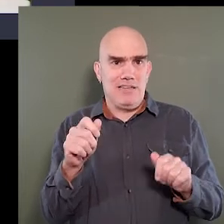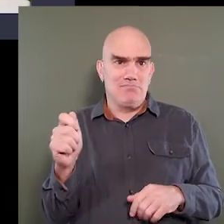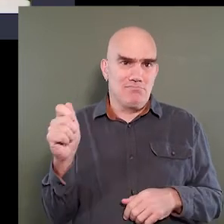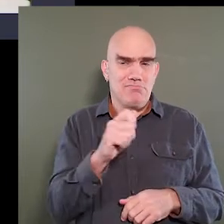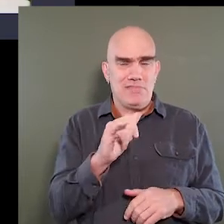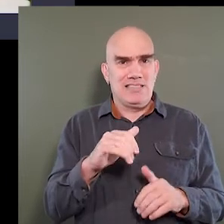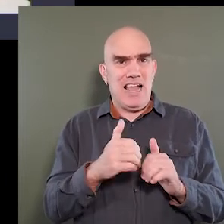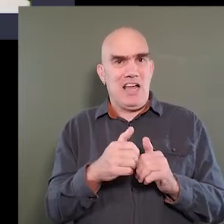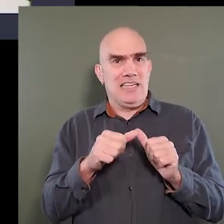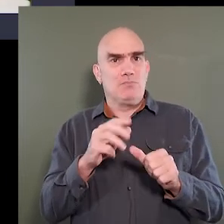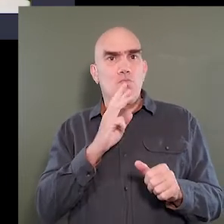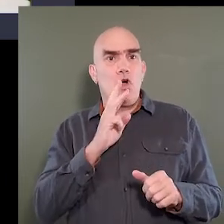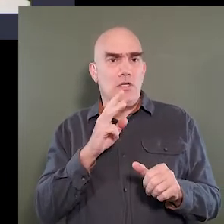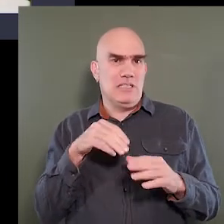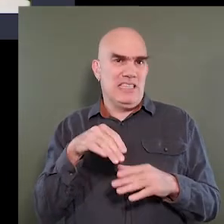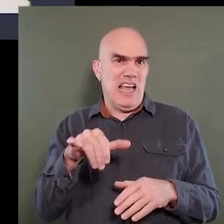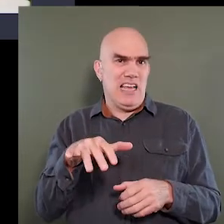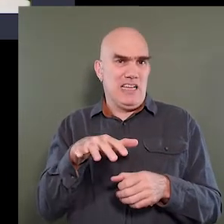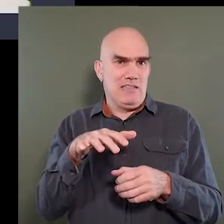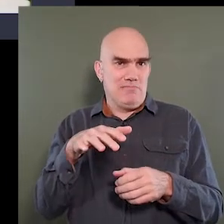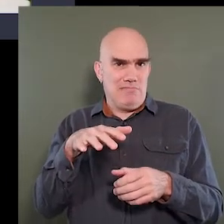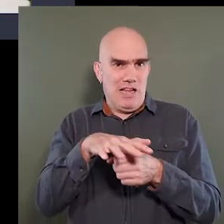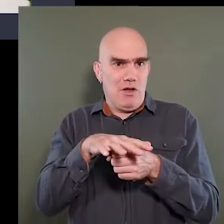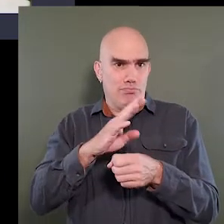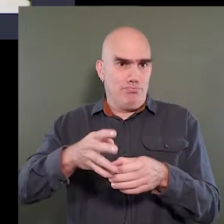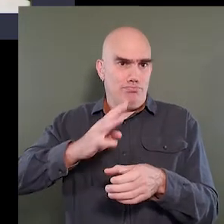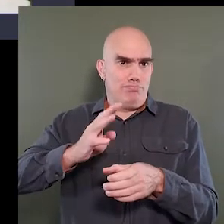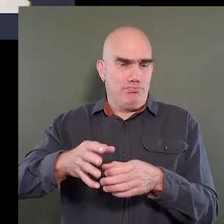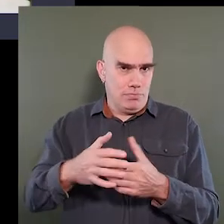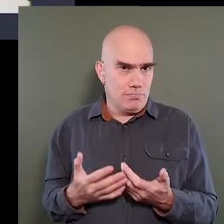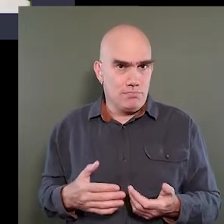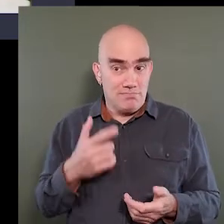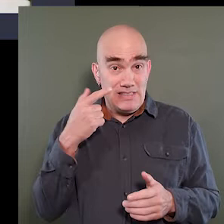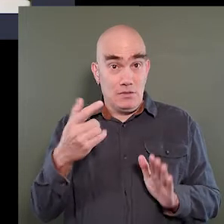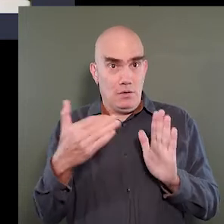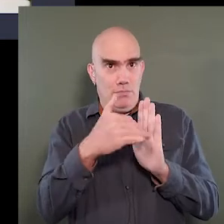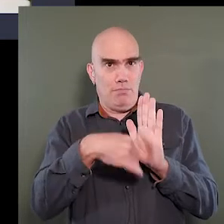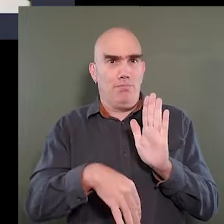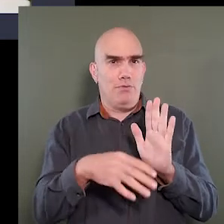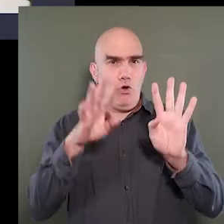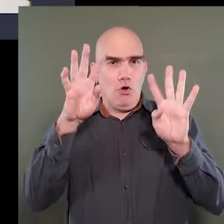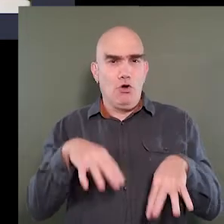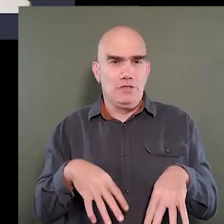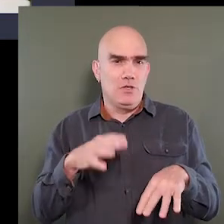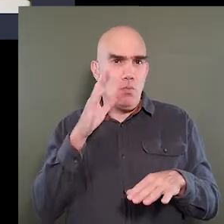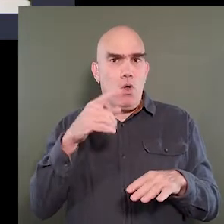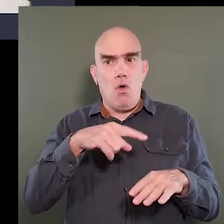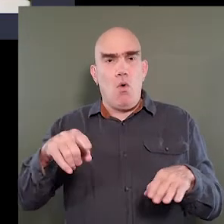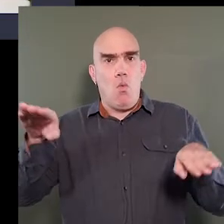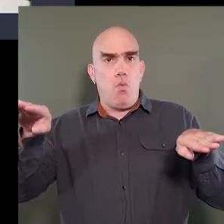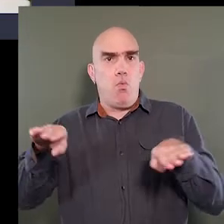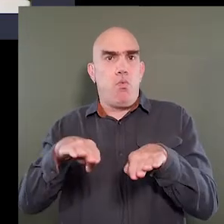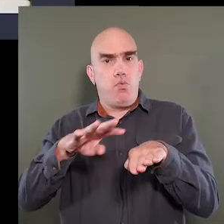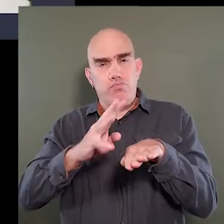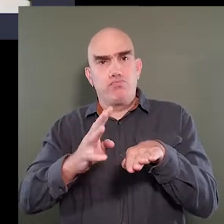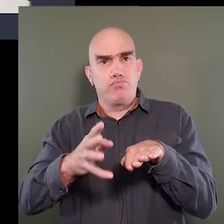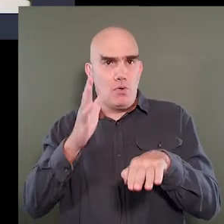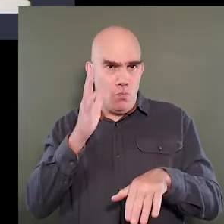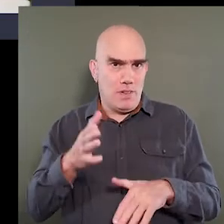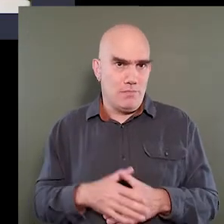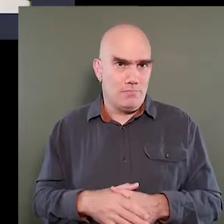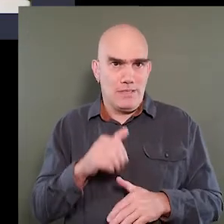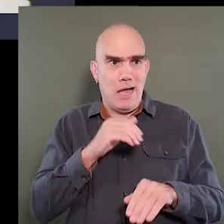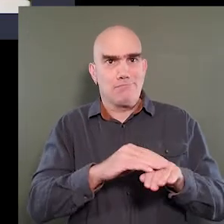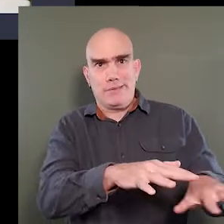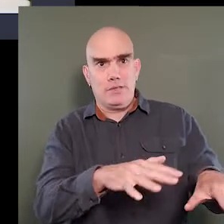the shower area. Once it hits the inside of the shower curtain, it will also then go down and into the sloped floor of the drain.